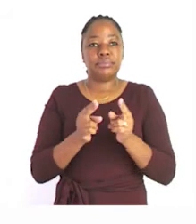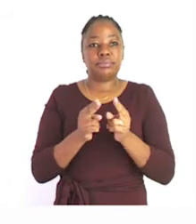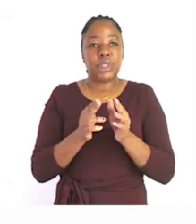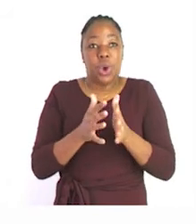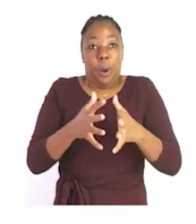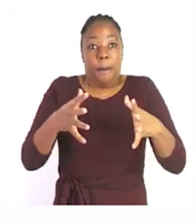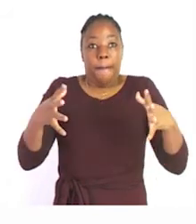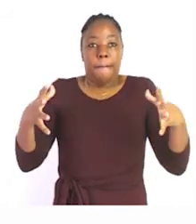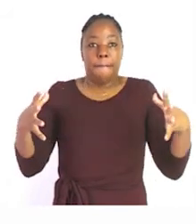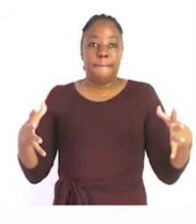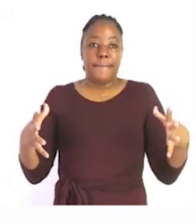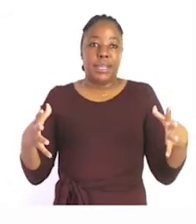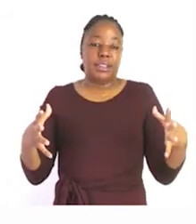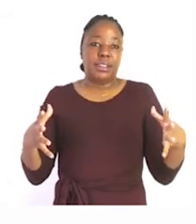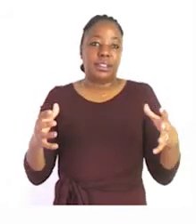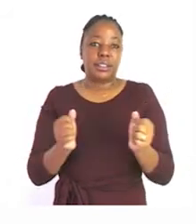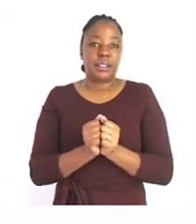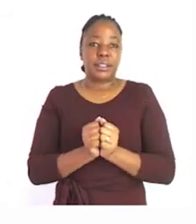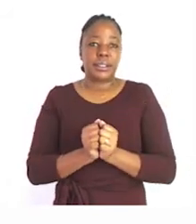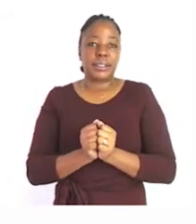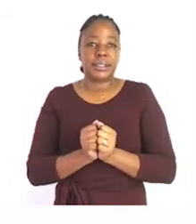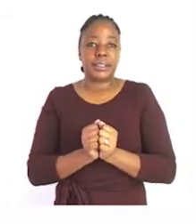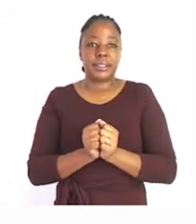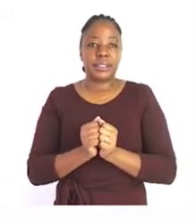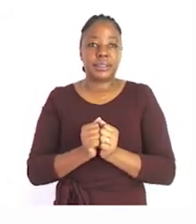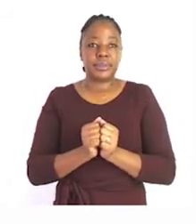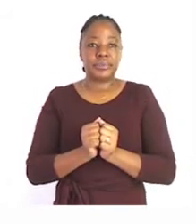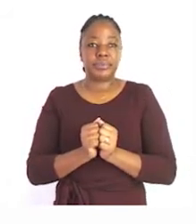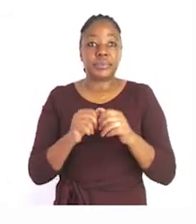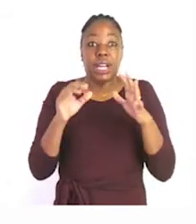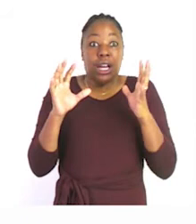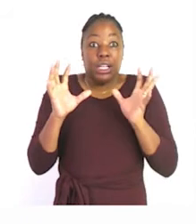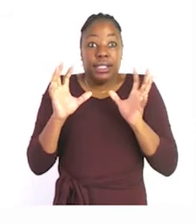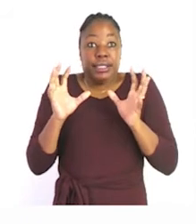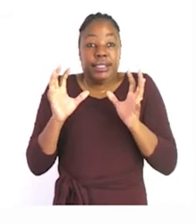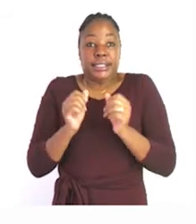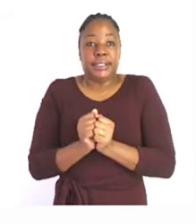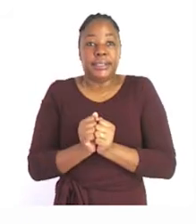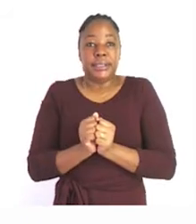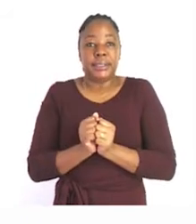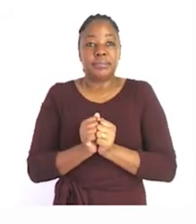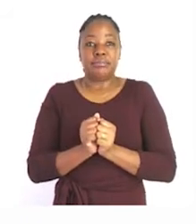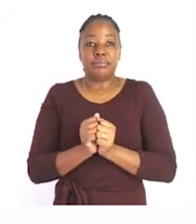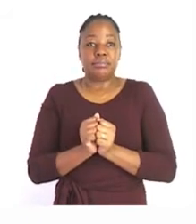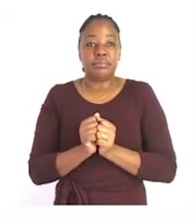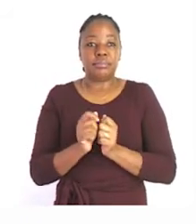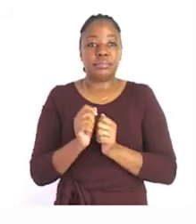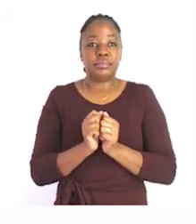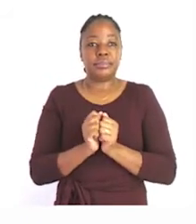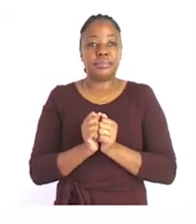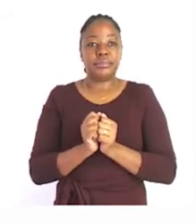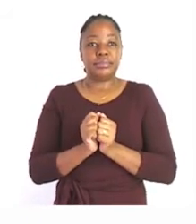enormous scared can mean frightened and so on and so on forth